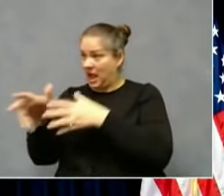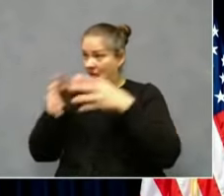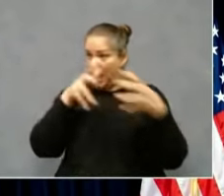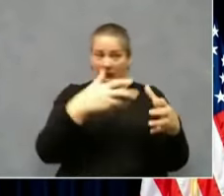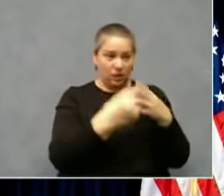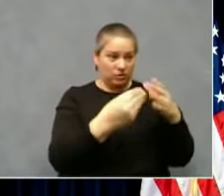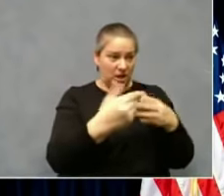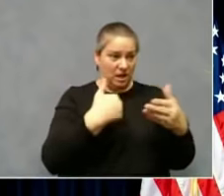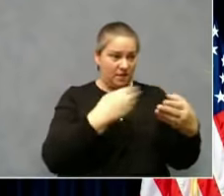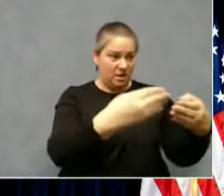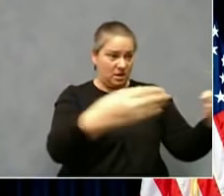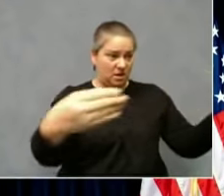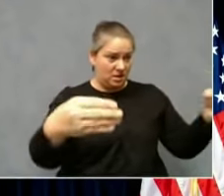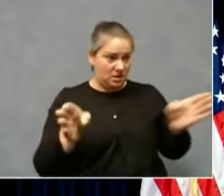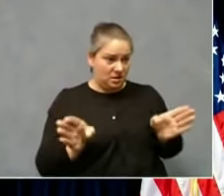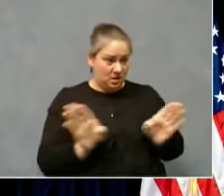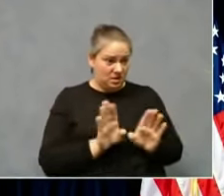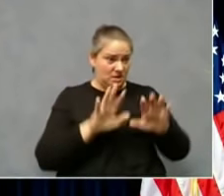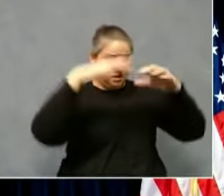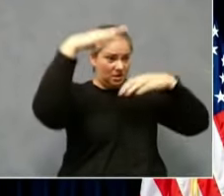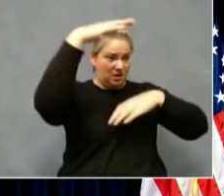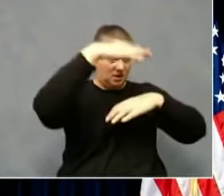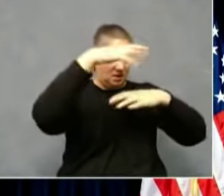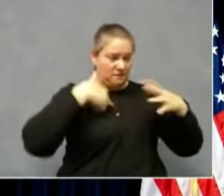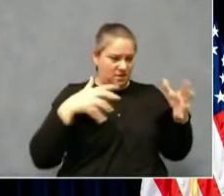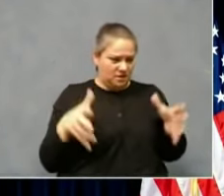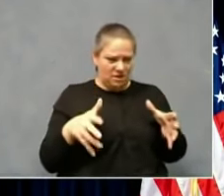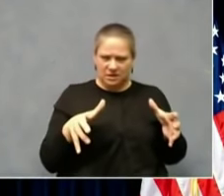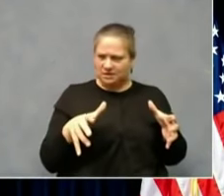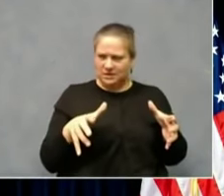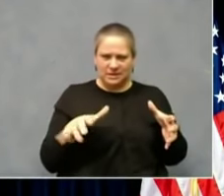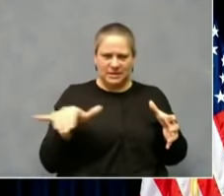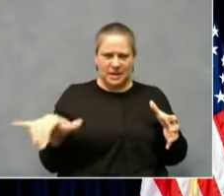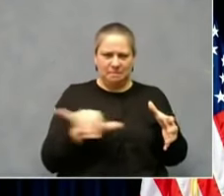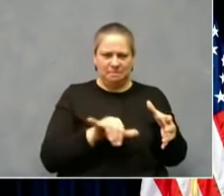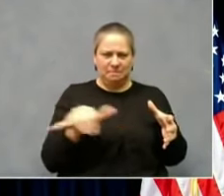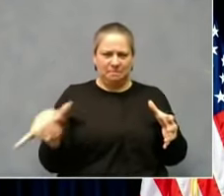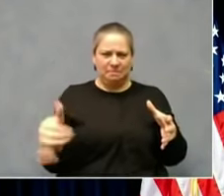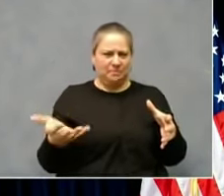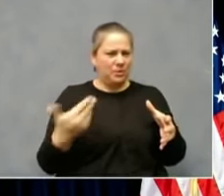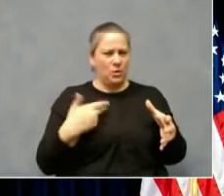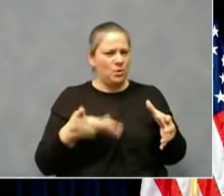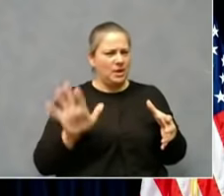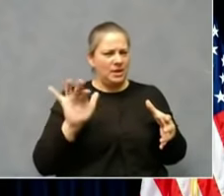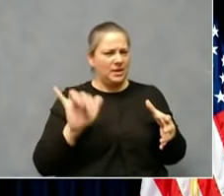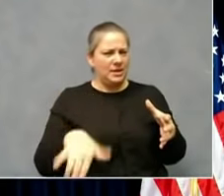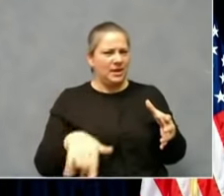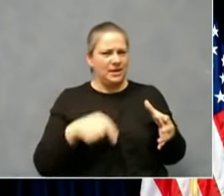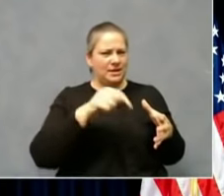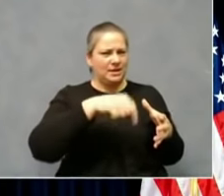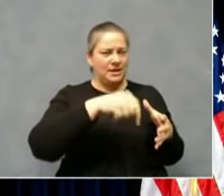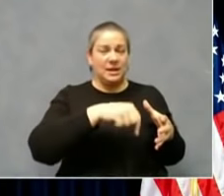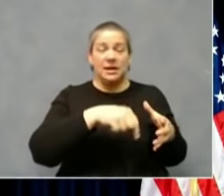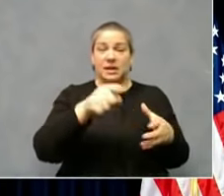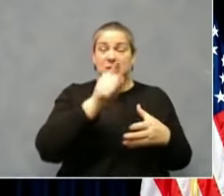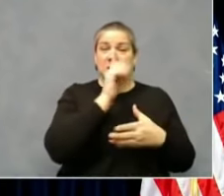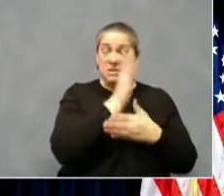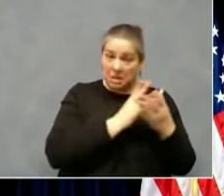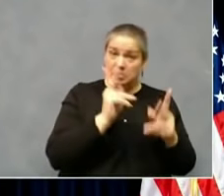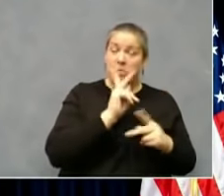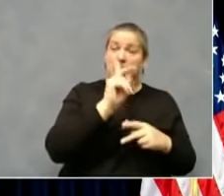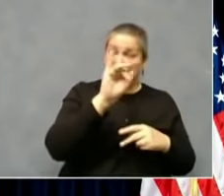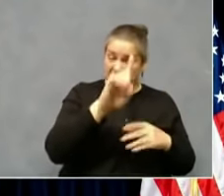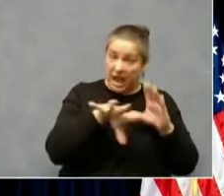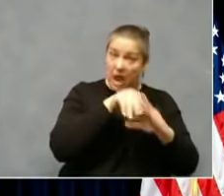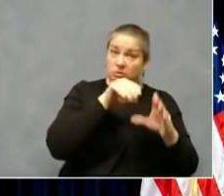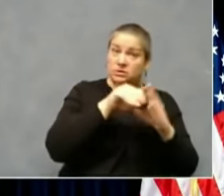So this is something that we were looking at today. Most that did it over the summer and other times did it well, but we got to make sure, especially as it's getting